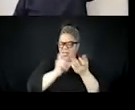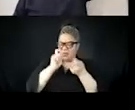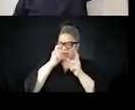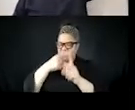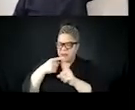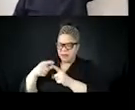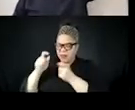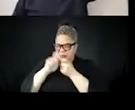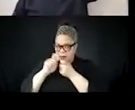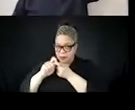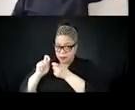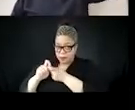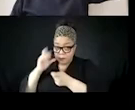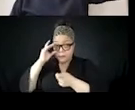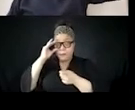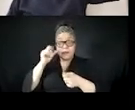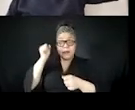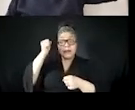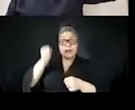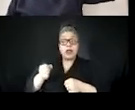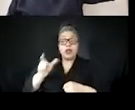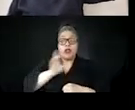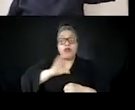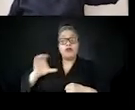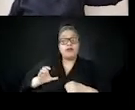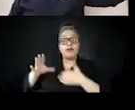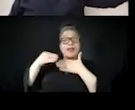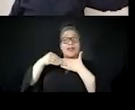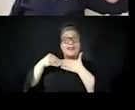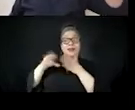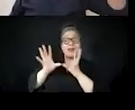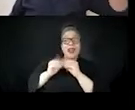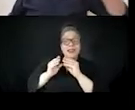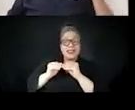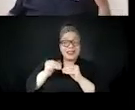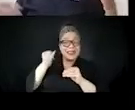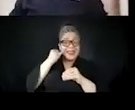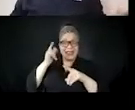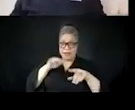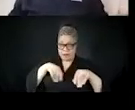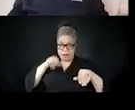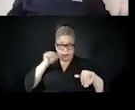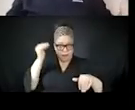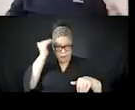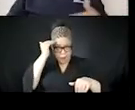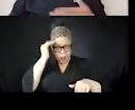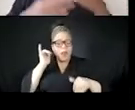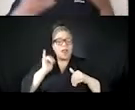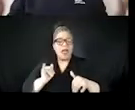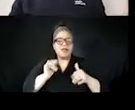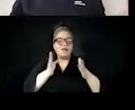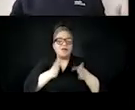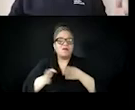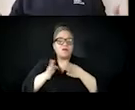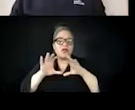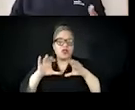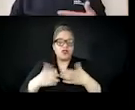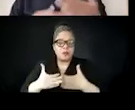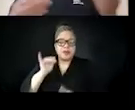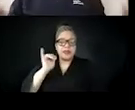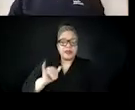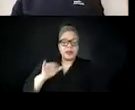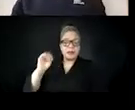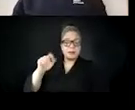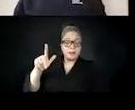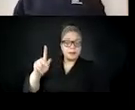that's the organizing group that MLK junior actually came out of. Um, and they were, you know, planting disinformation stories